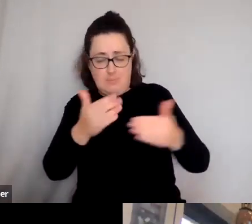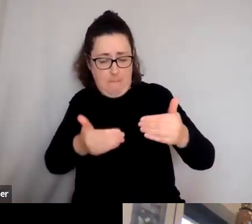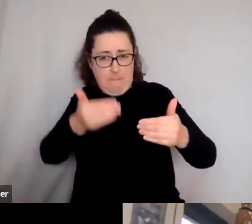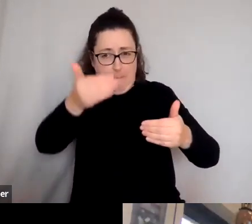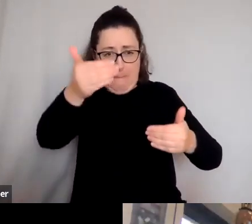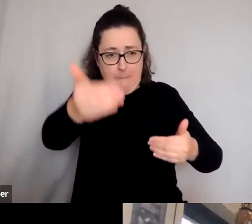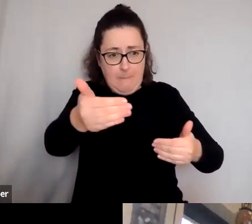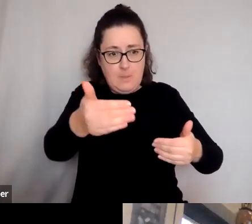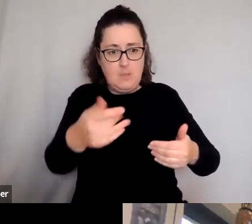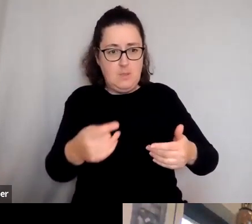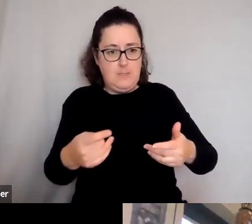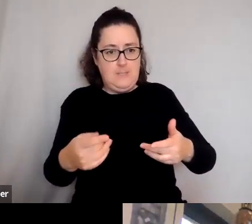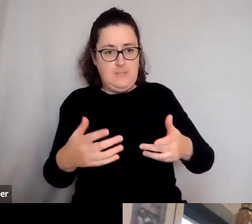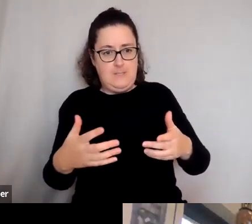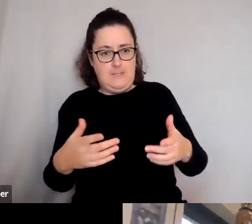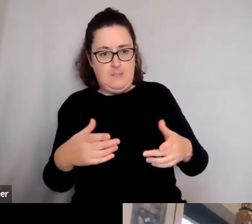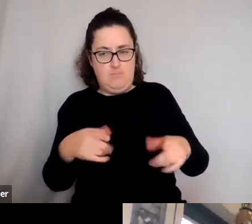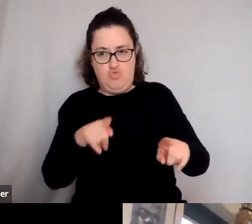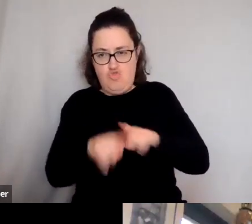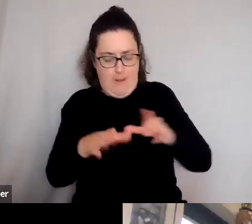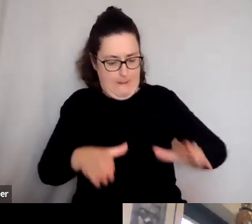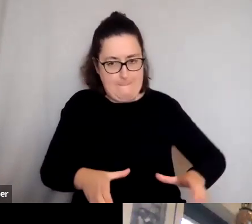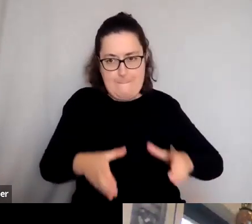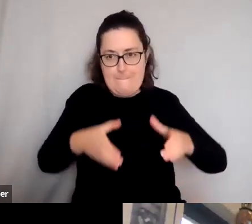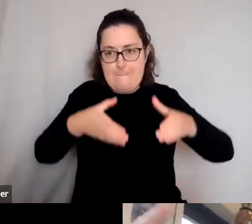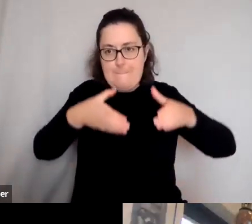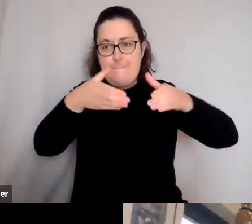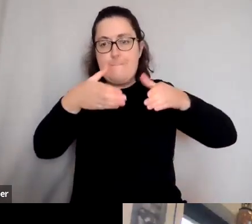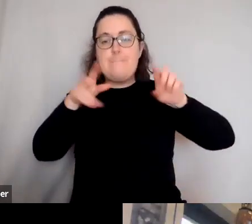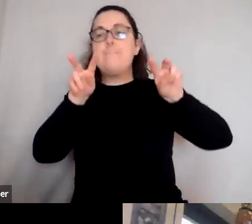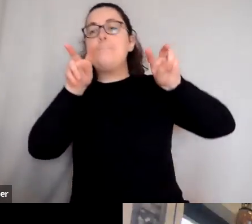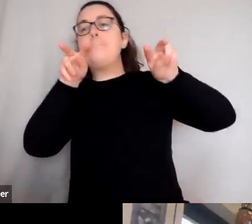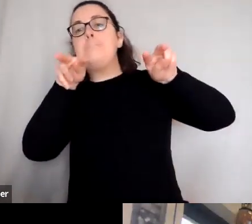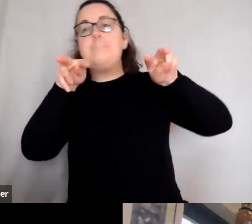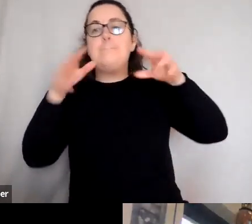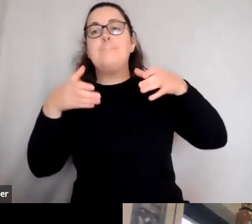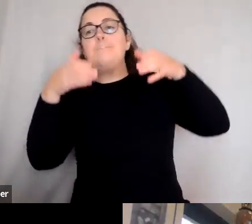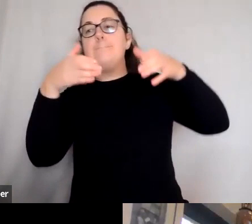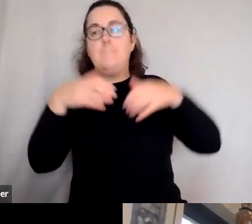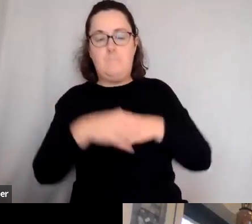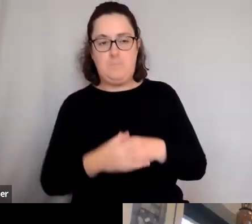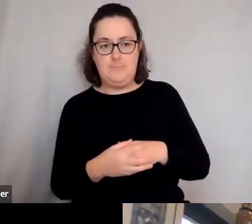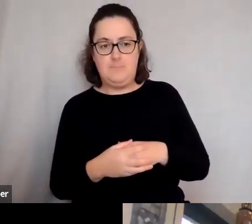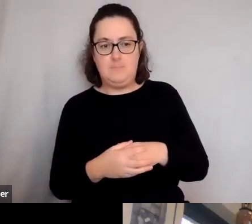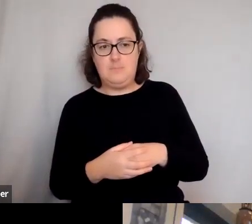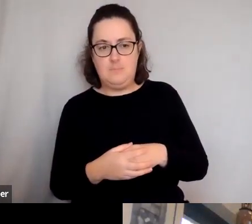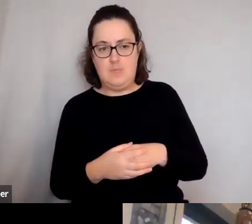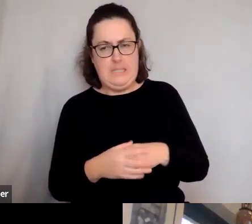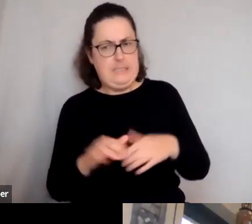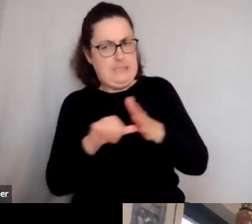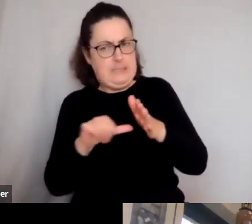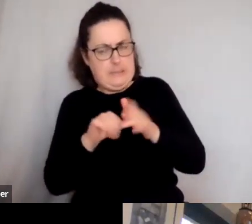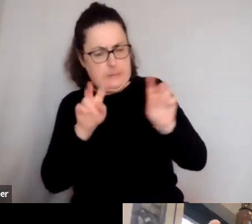she got bags and she tried to lift me up so I could see this cake at the back of the case. And it was all terribly awkward.